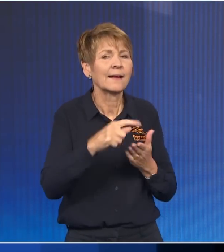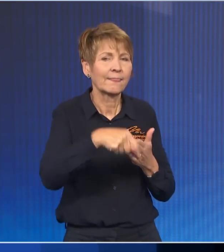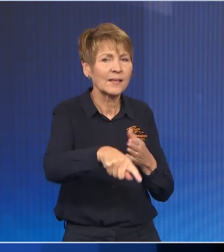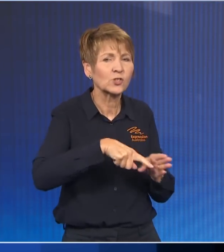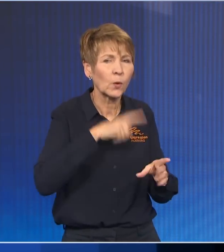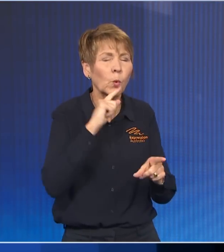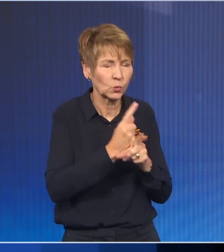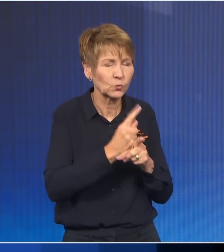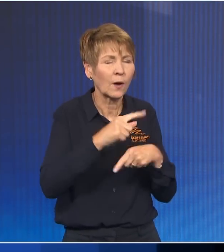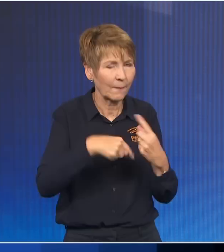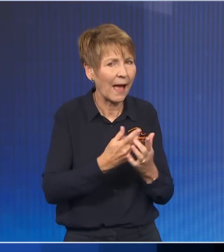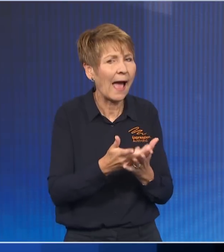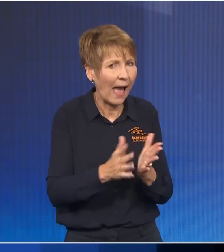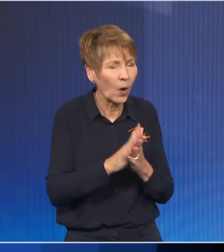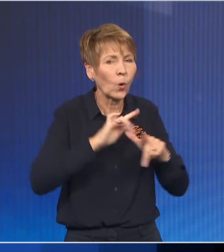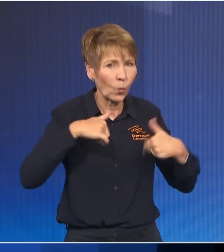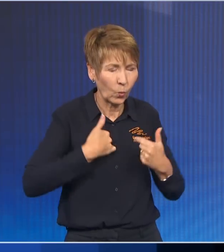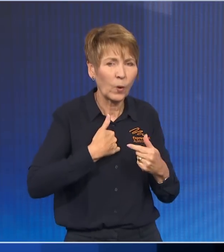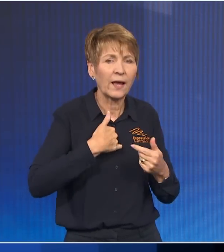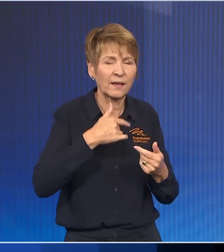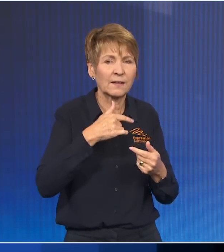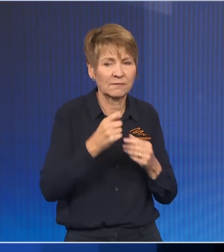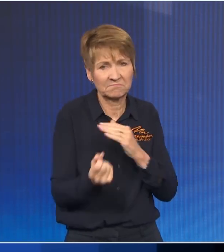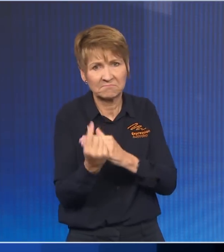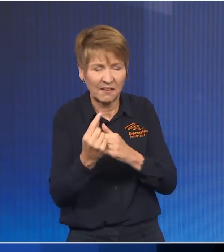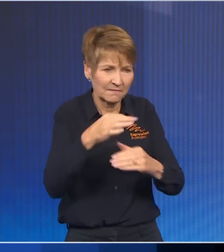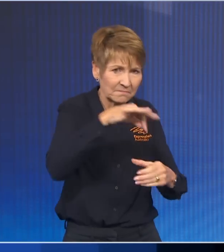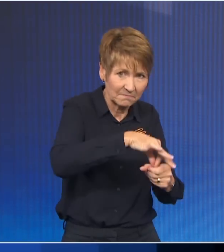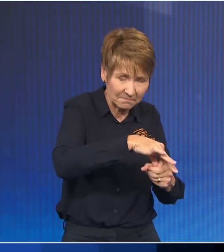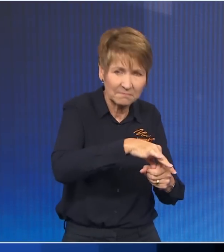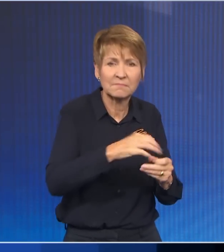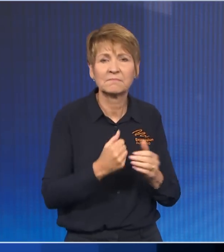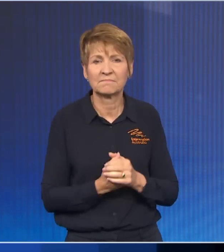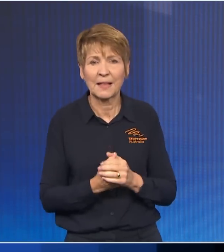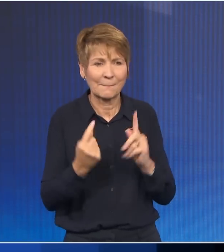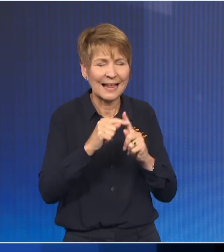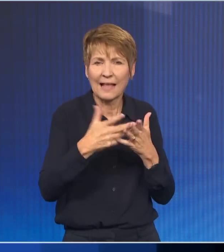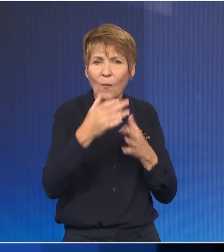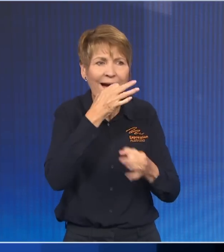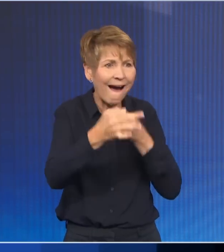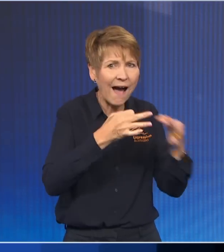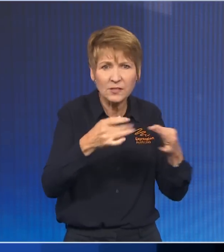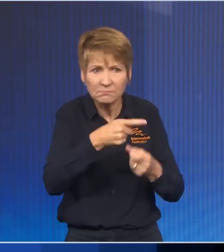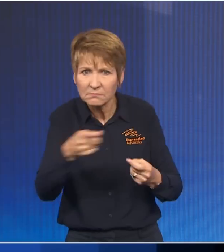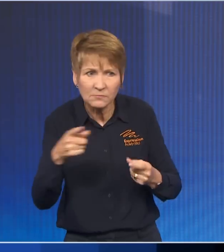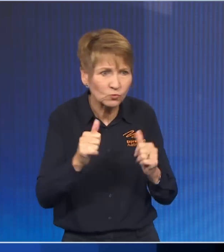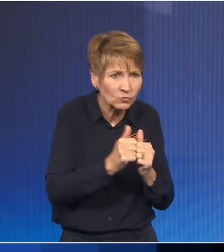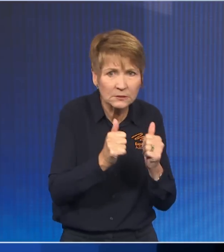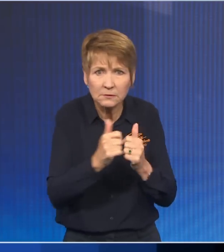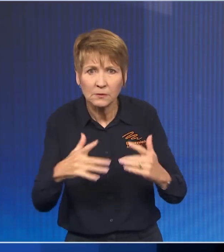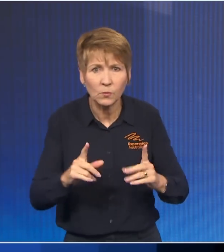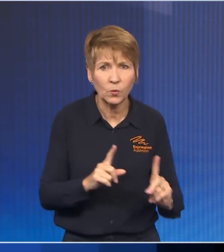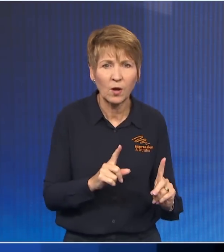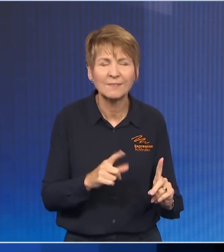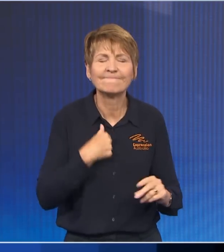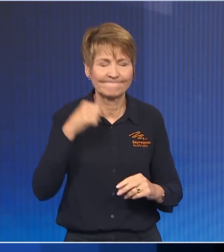the way that we undertake pre-selections and looking at implementing plebiscites. And we've been working through that process. At the same time, though, we knew